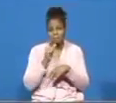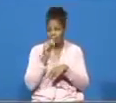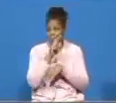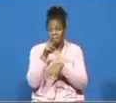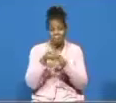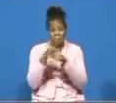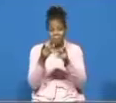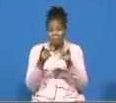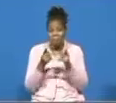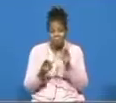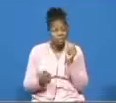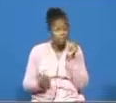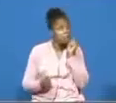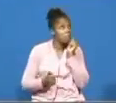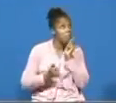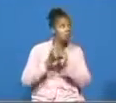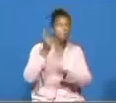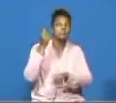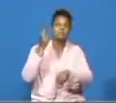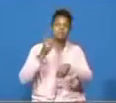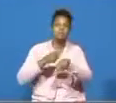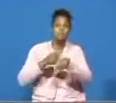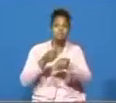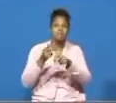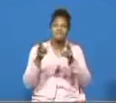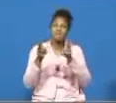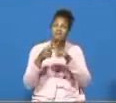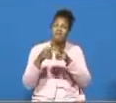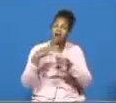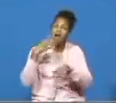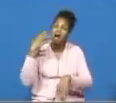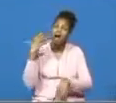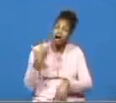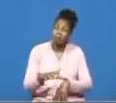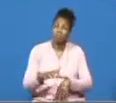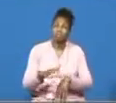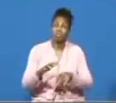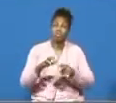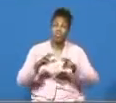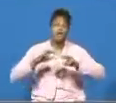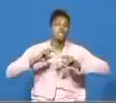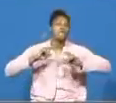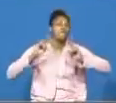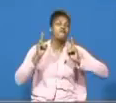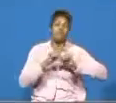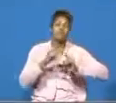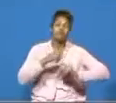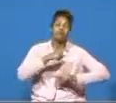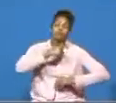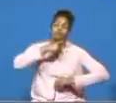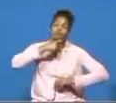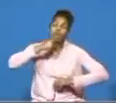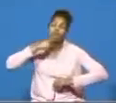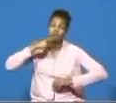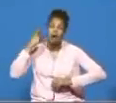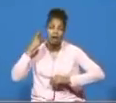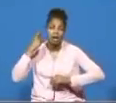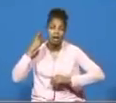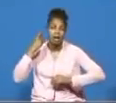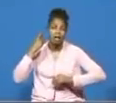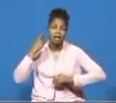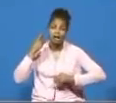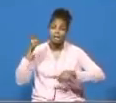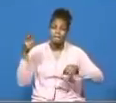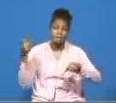it was most times it was very hot and it was very dry and it was strewn with